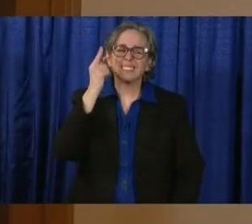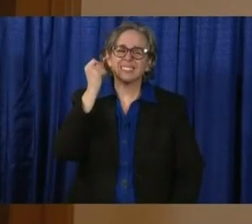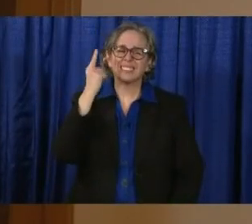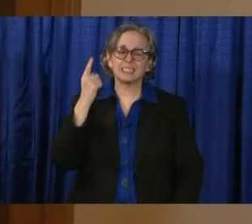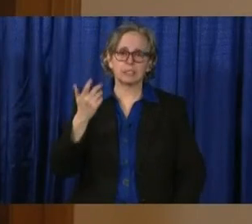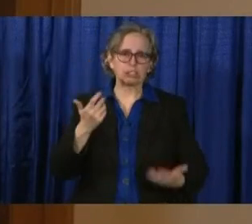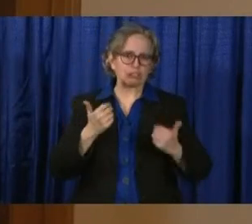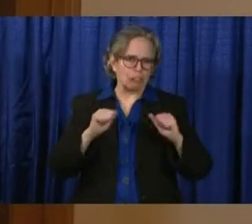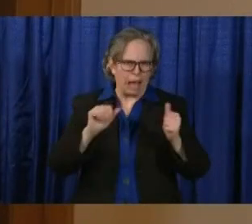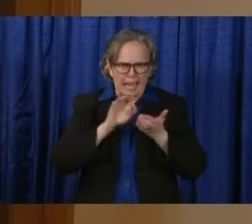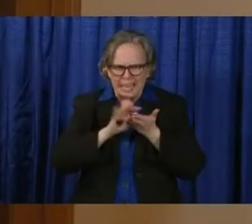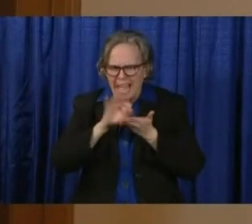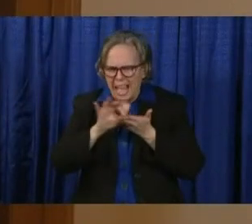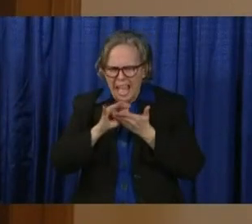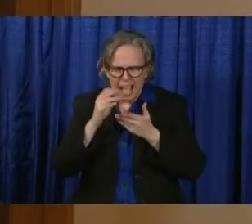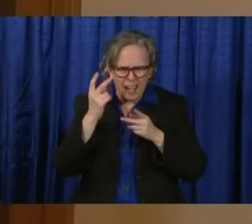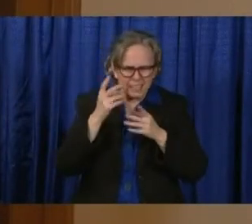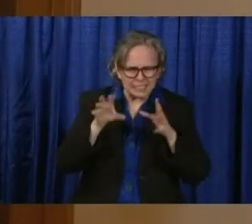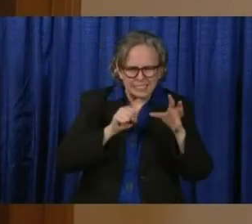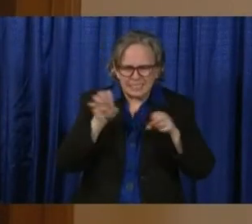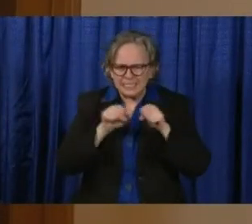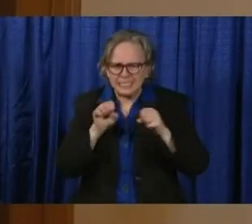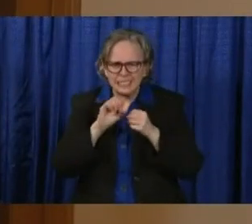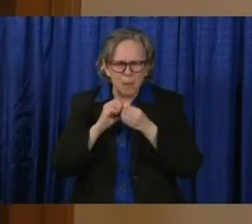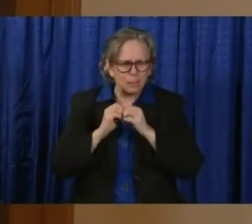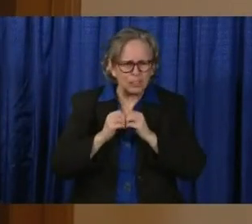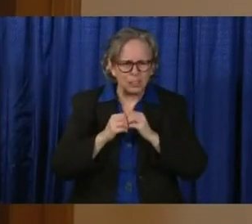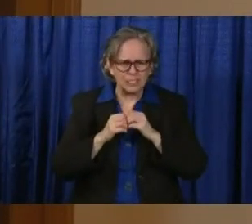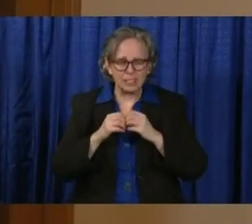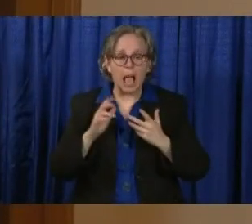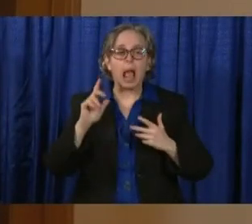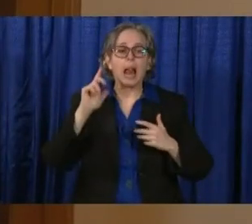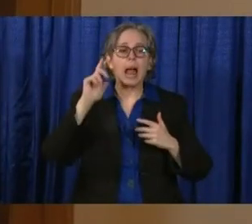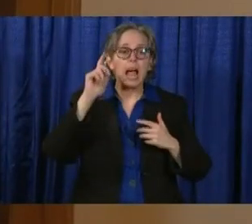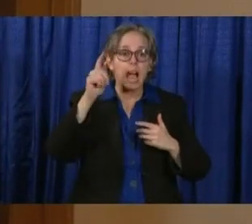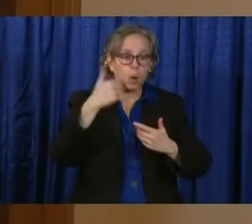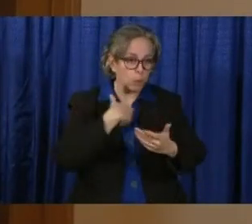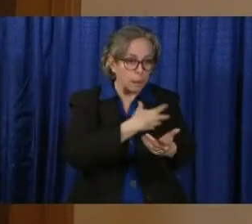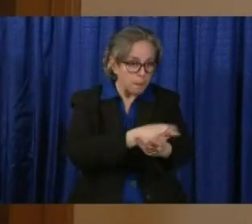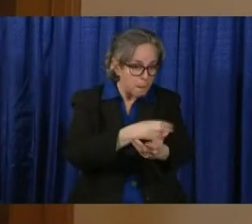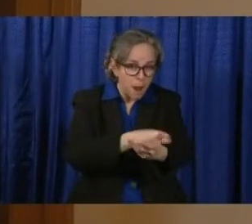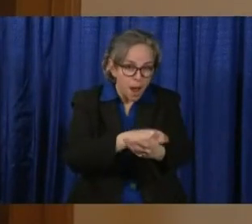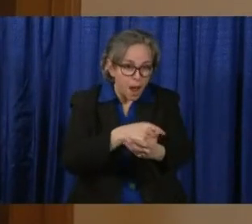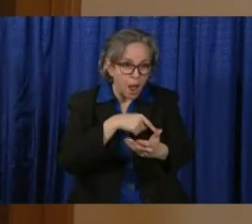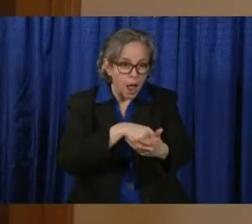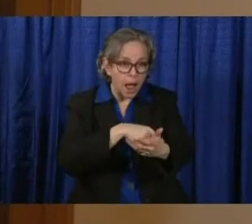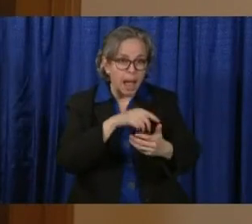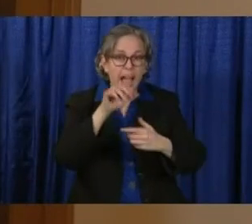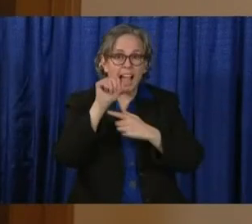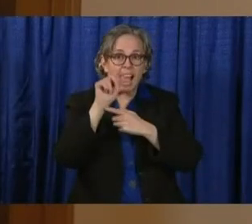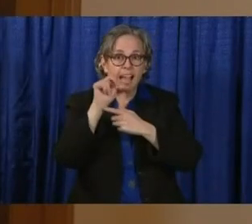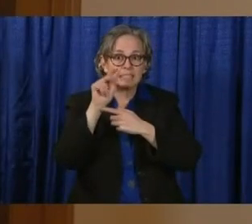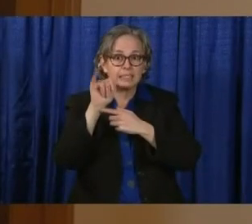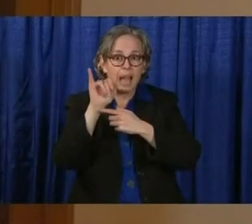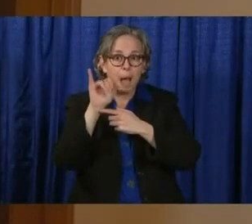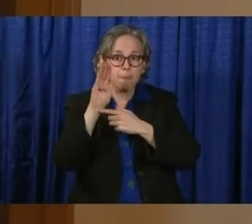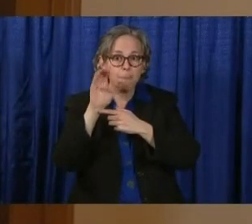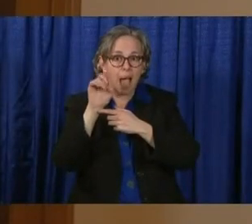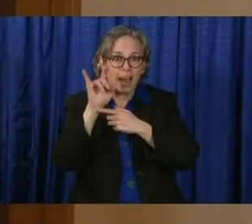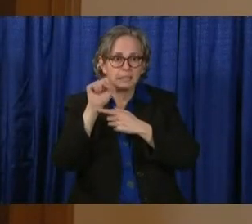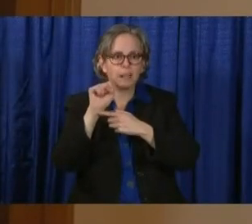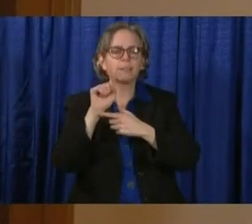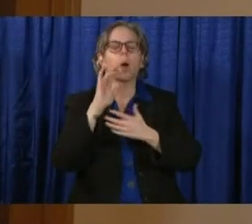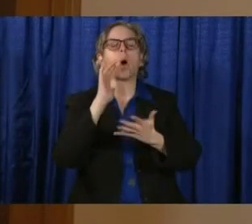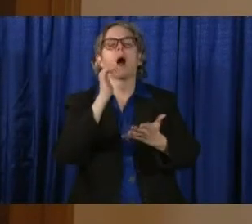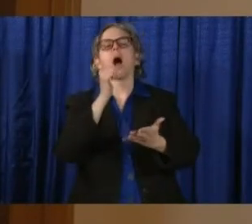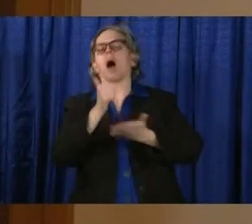that. Once we have serologic testing, we'll get better and better able to do that once we have widespread testing. We will